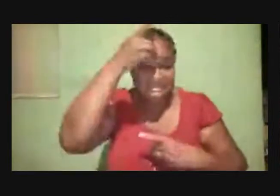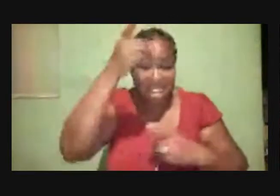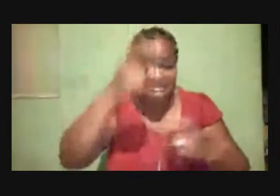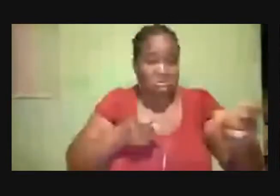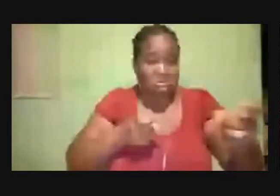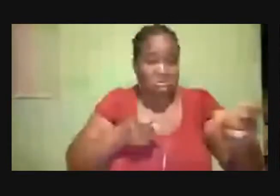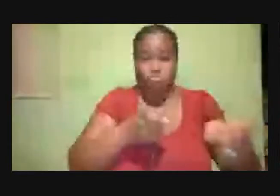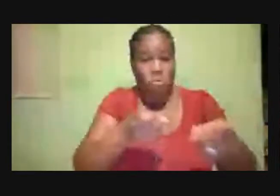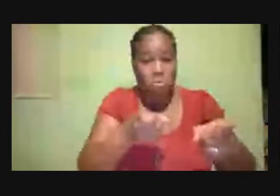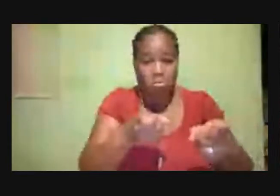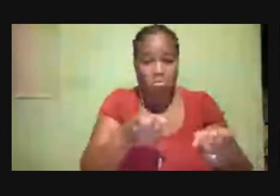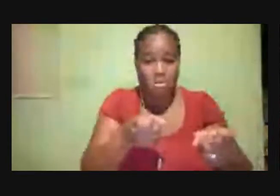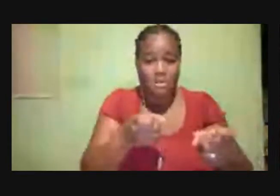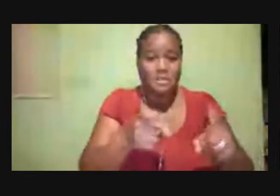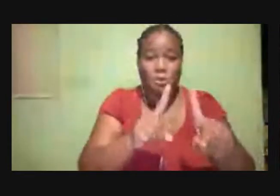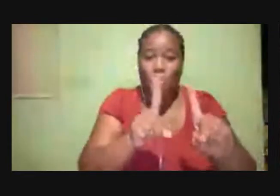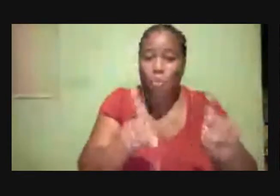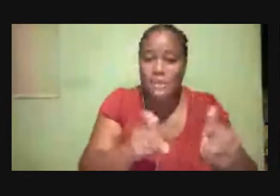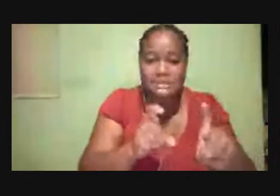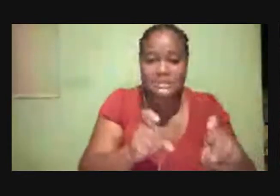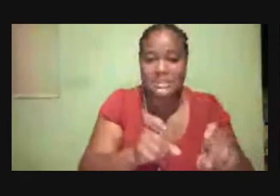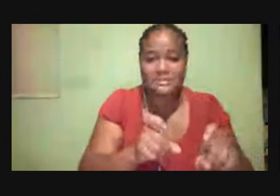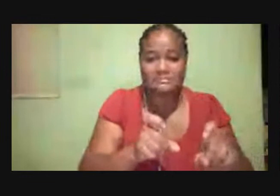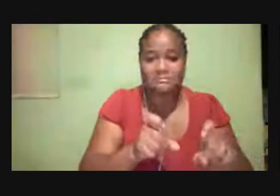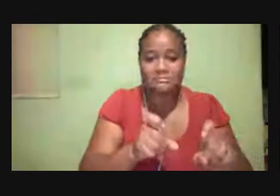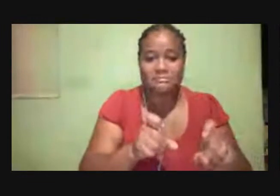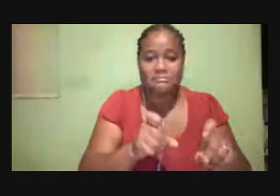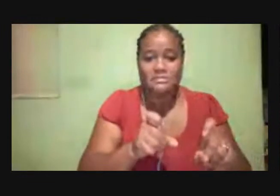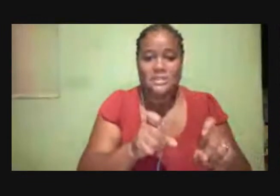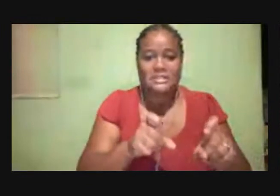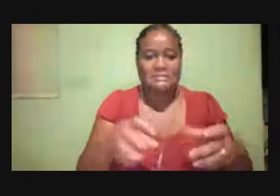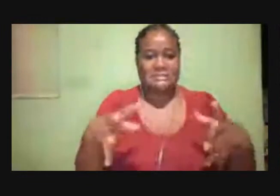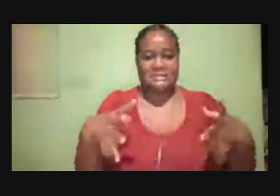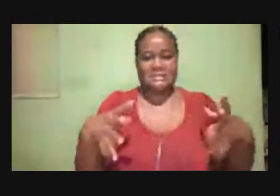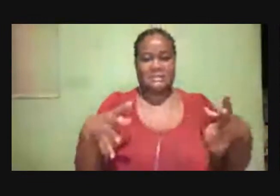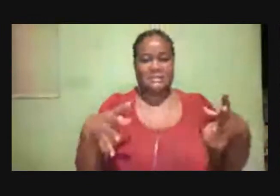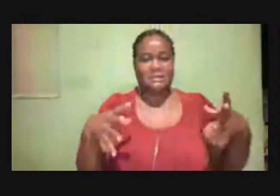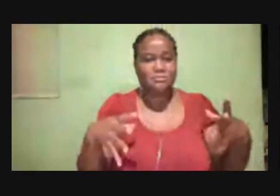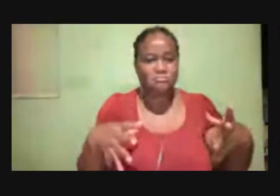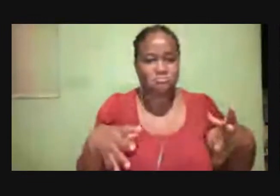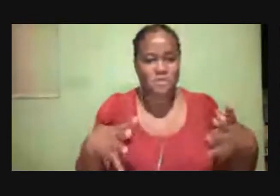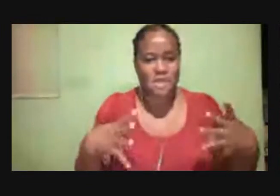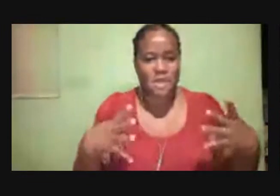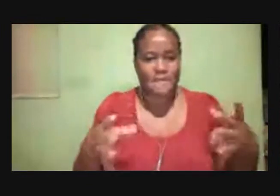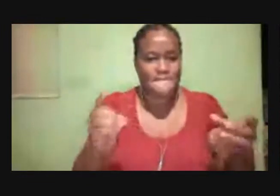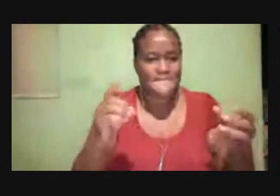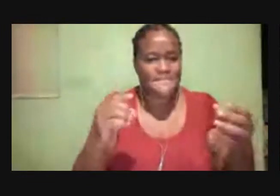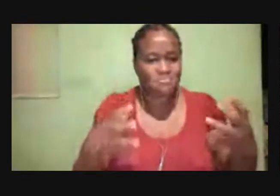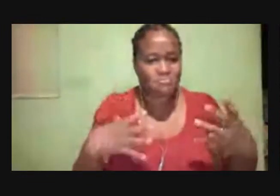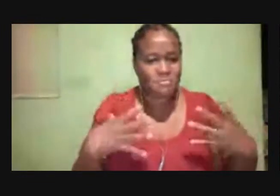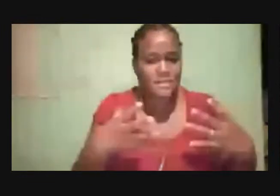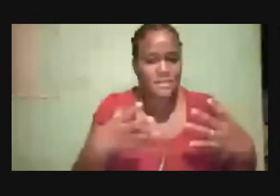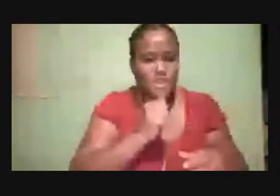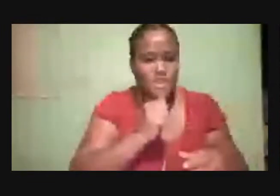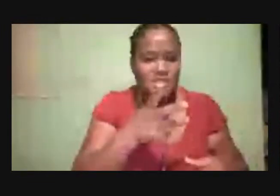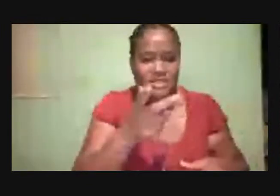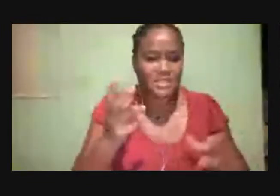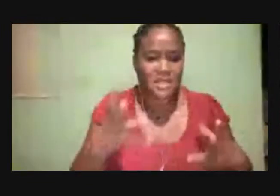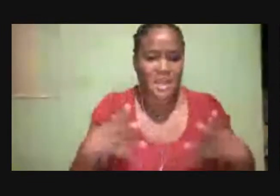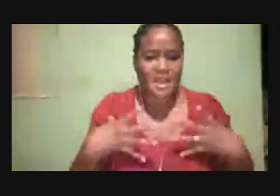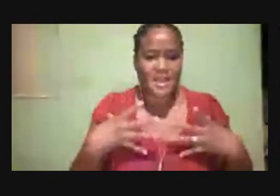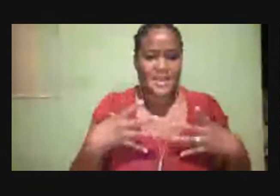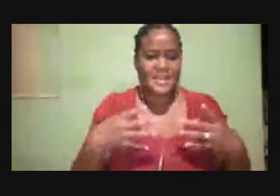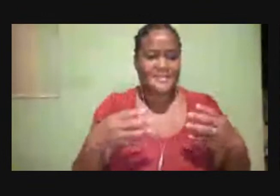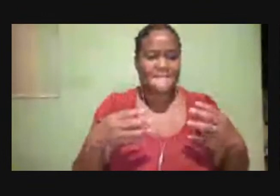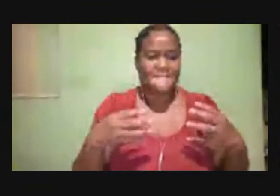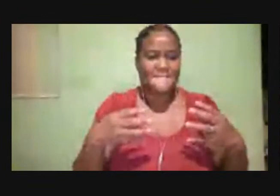Is a serious Medical illness And an important Public health issue